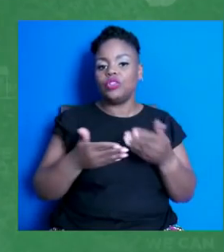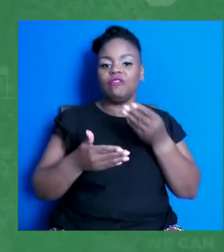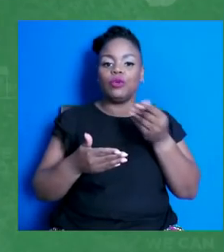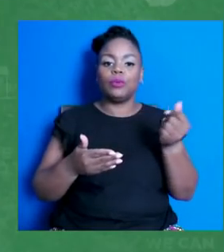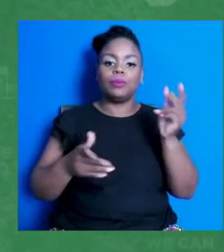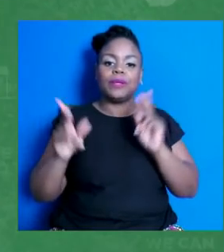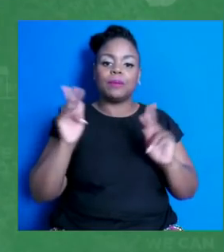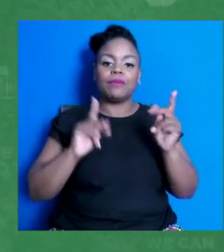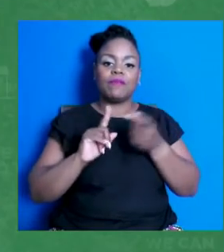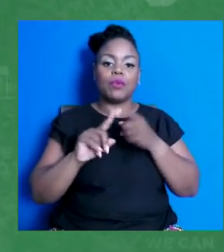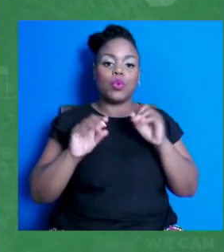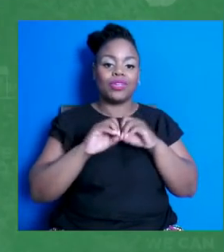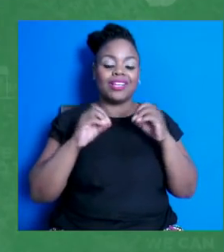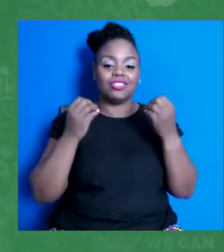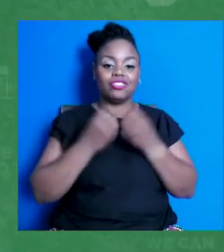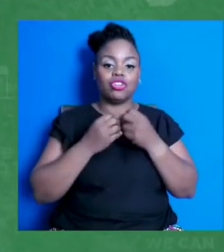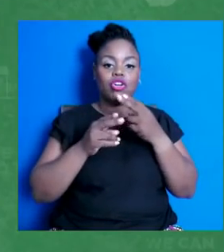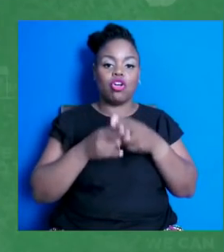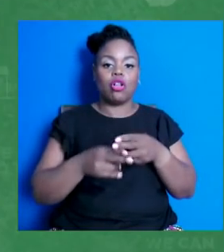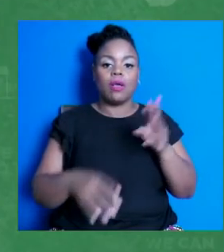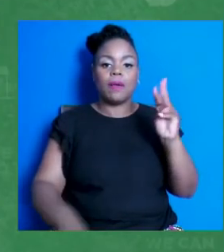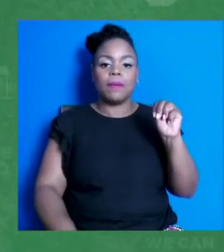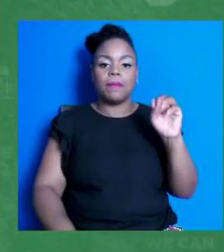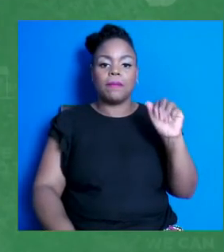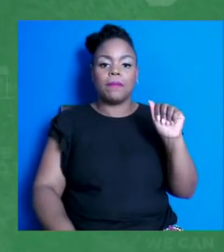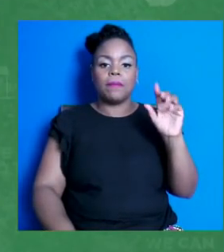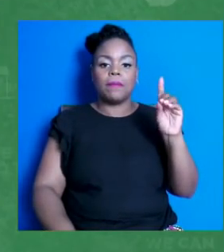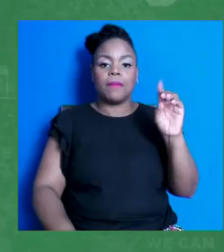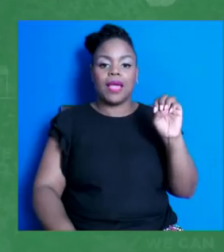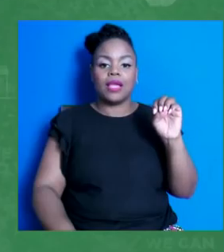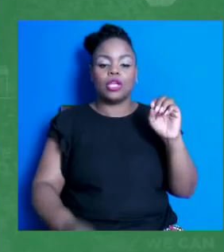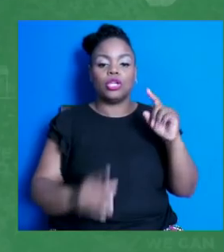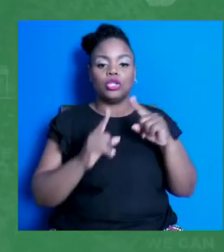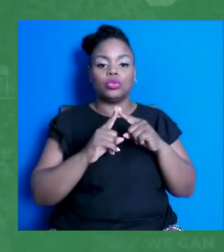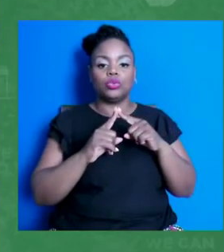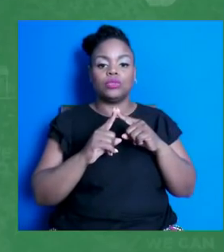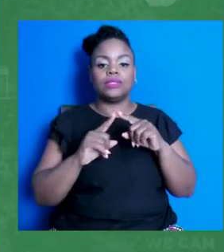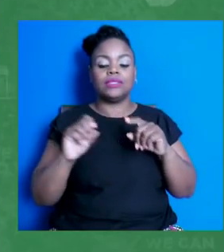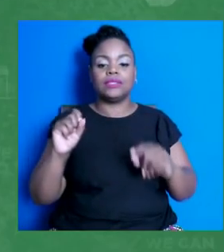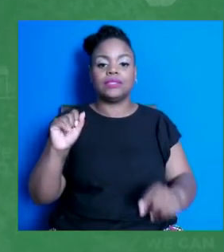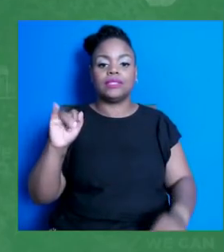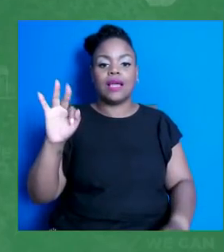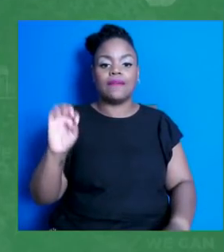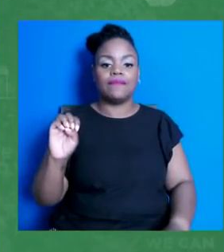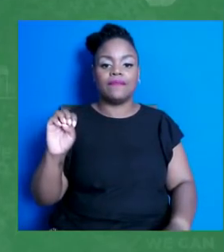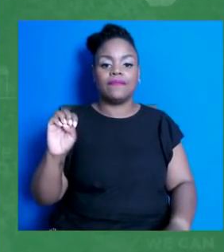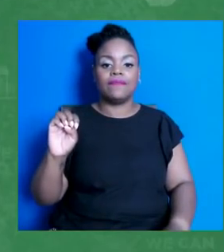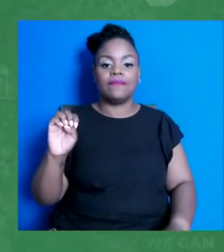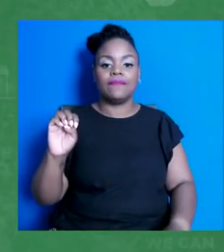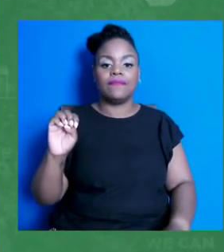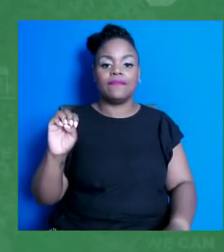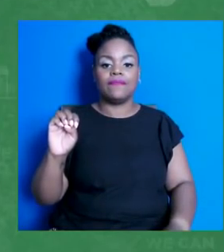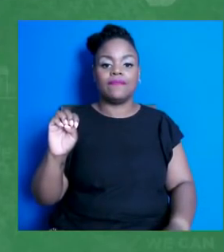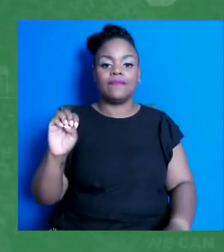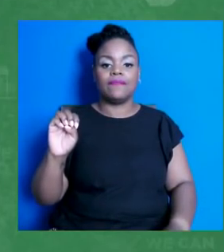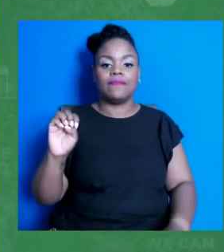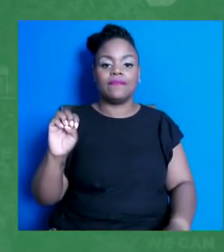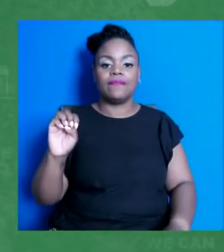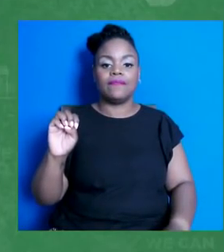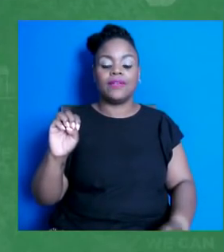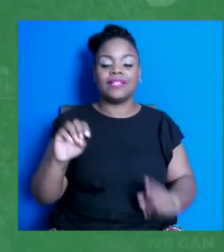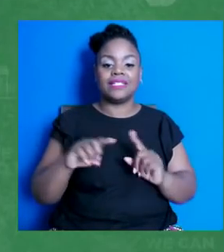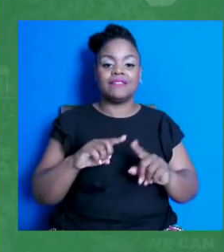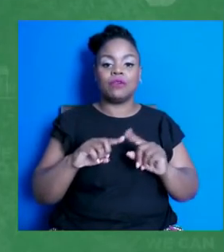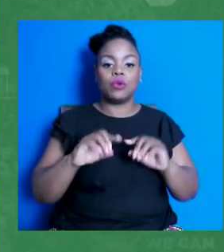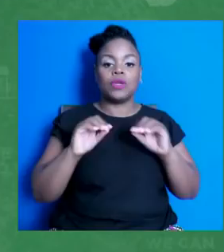Made to Save, one of many organizations around the country, like the ones you've heard from today who are participating in